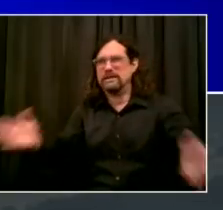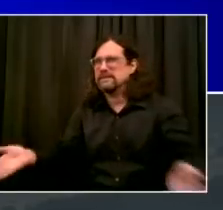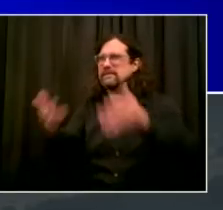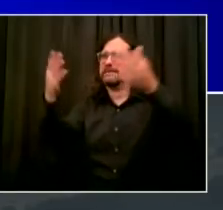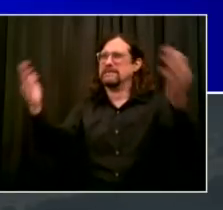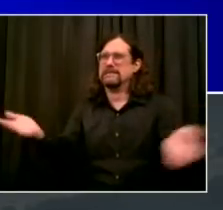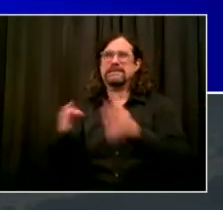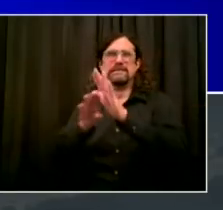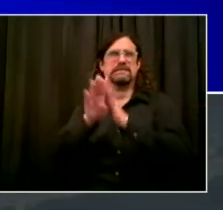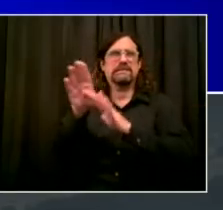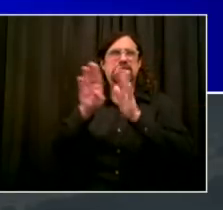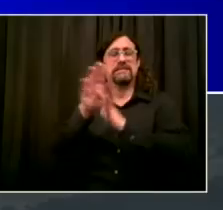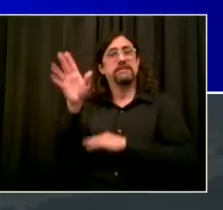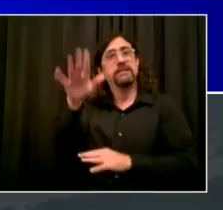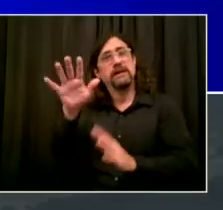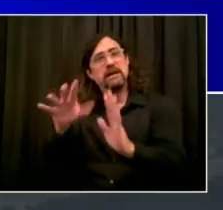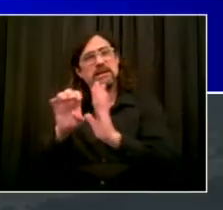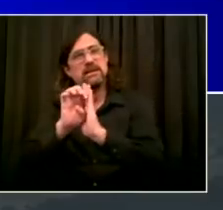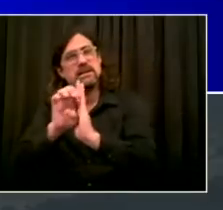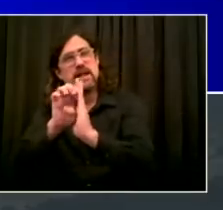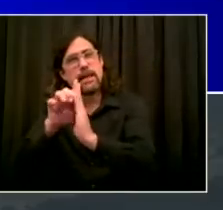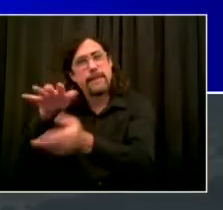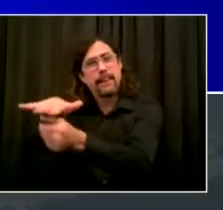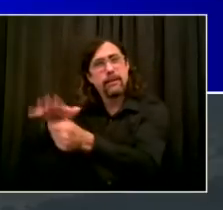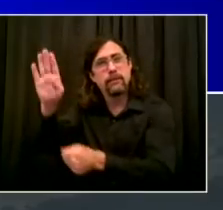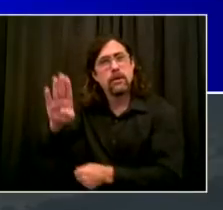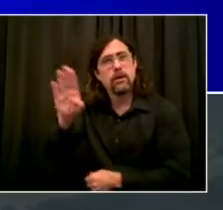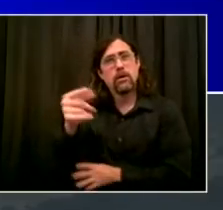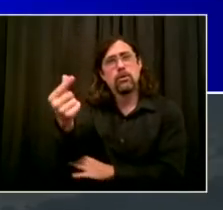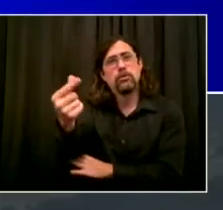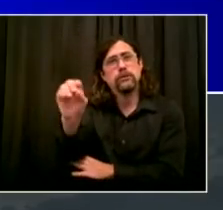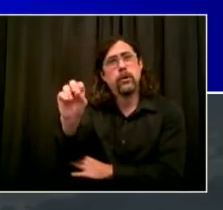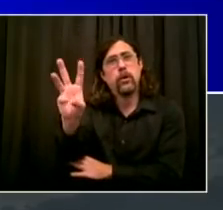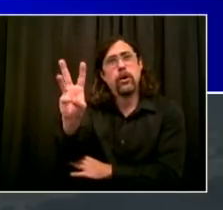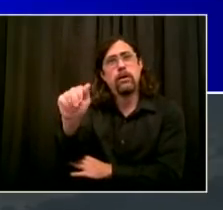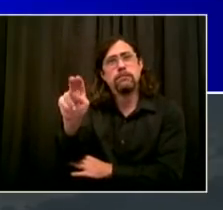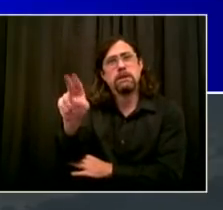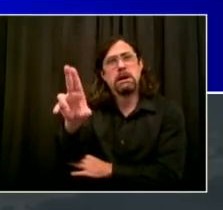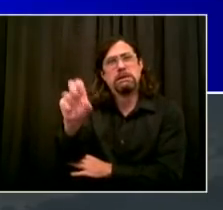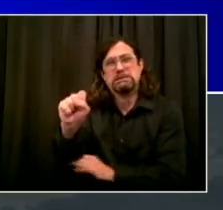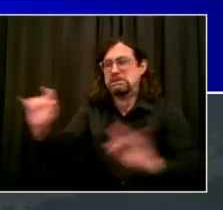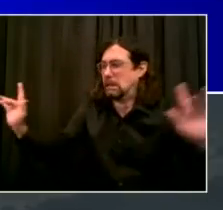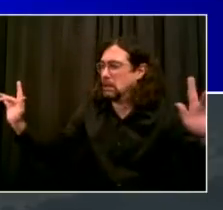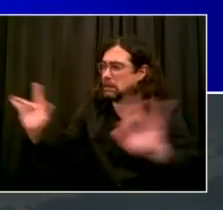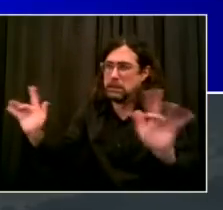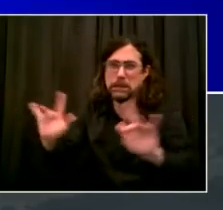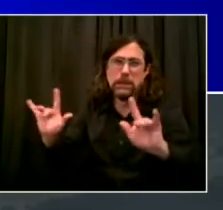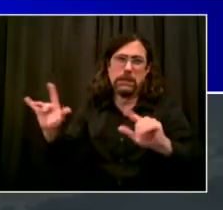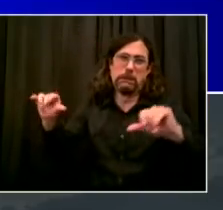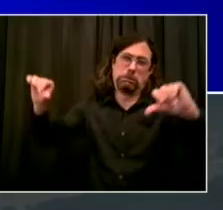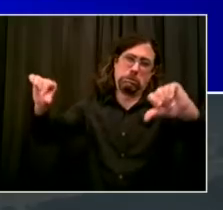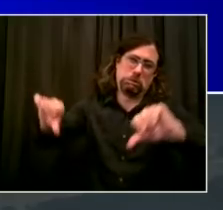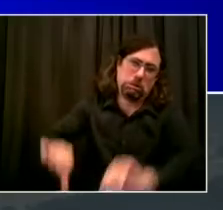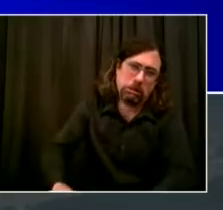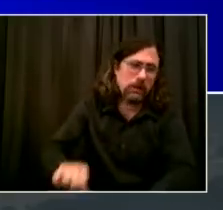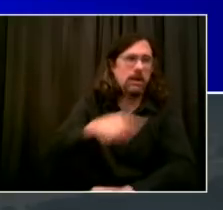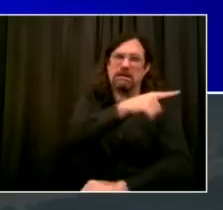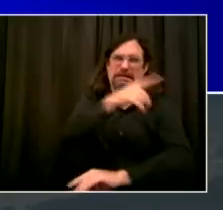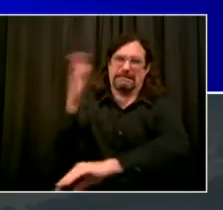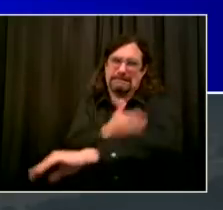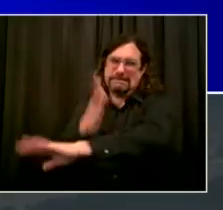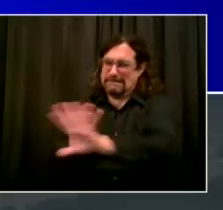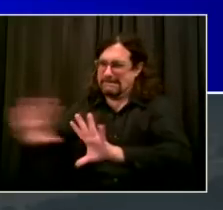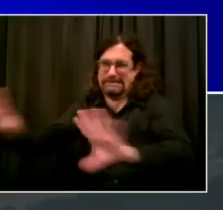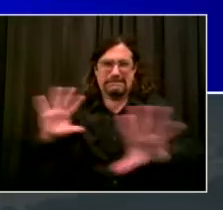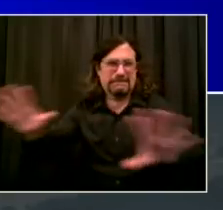be a center for a lot of positive things. And he was right. So my friend Buddy Scotto, we lost him. He was